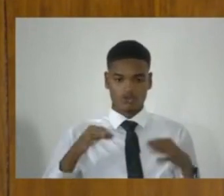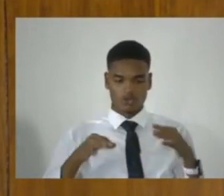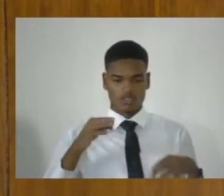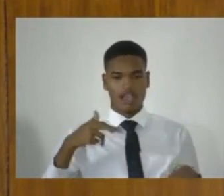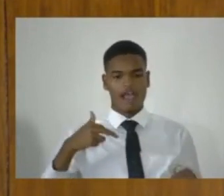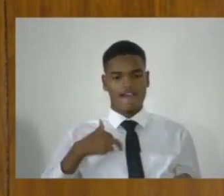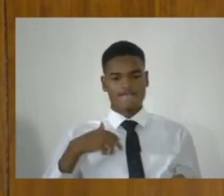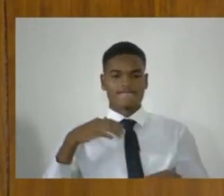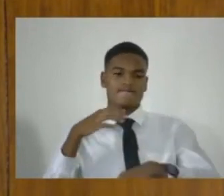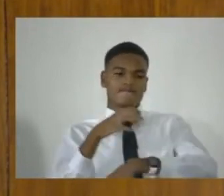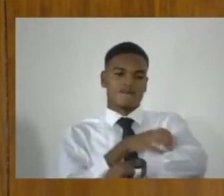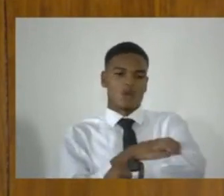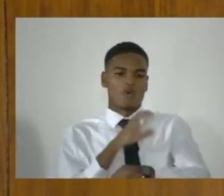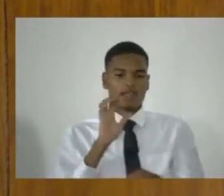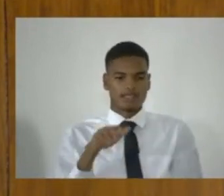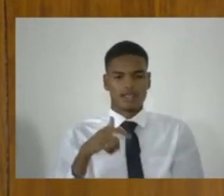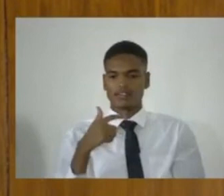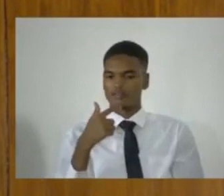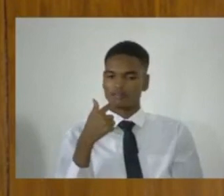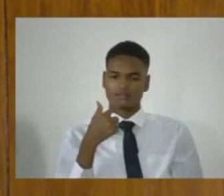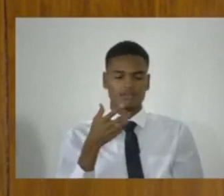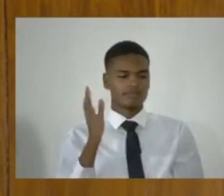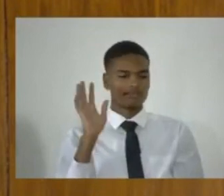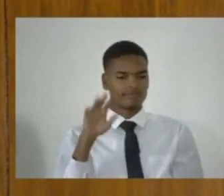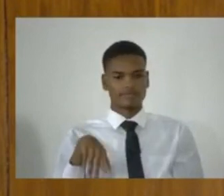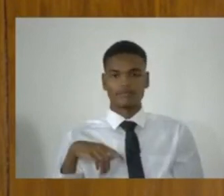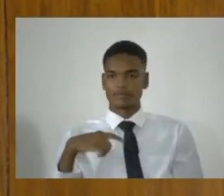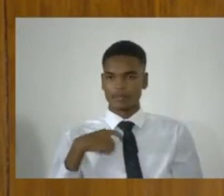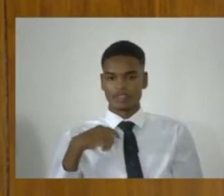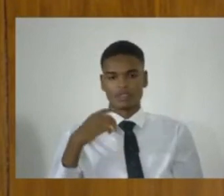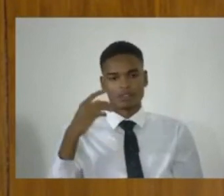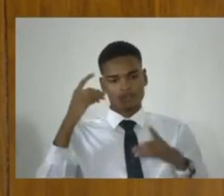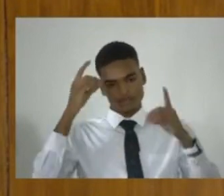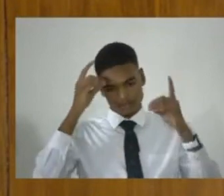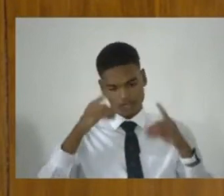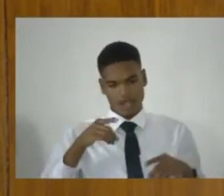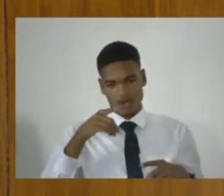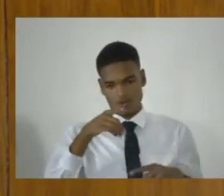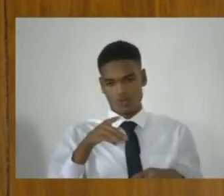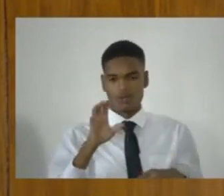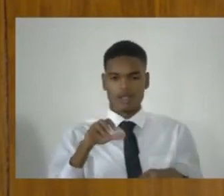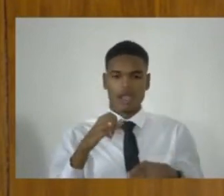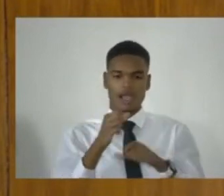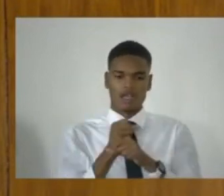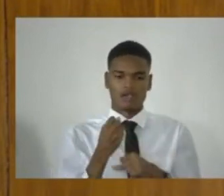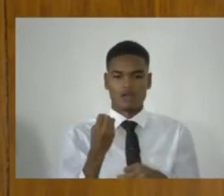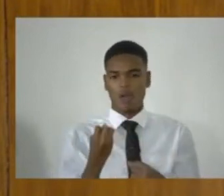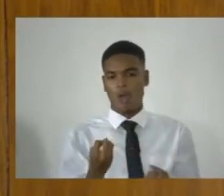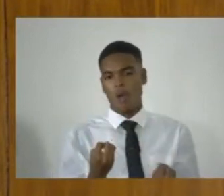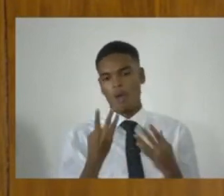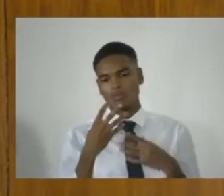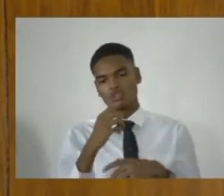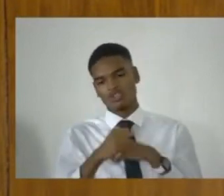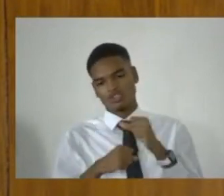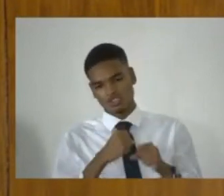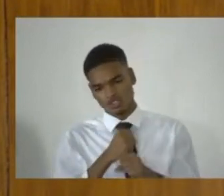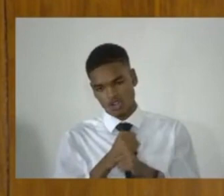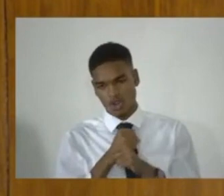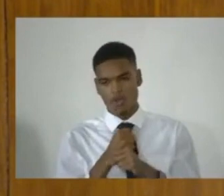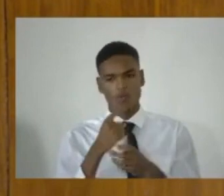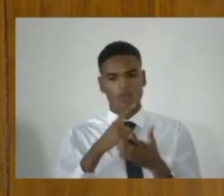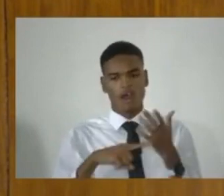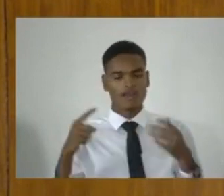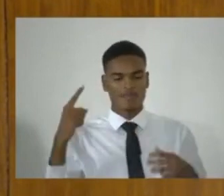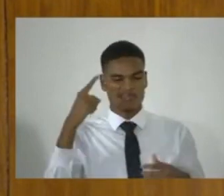to impose whatever sentence they consider to be proportionate to the crime and the